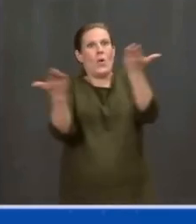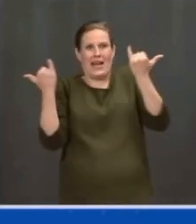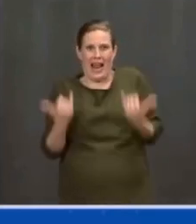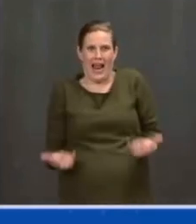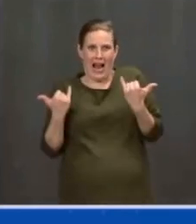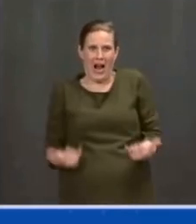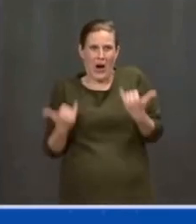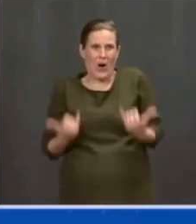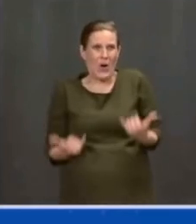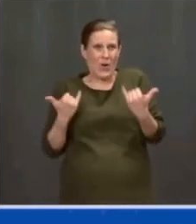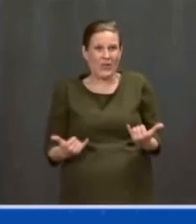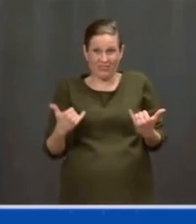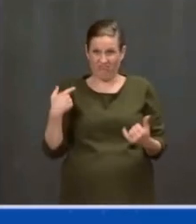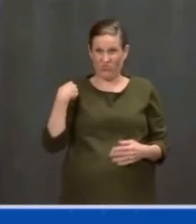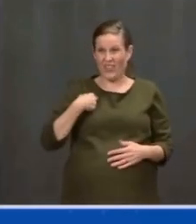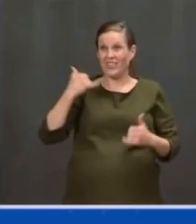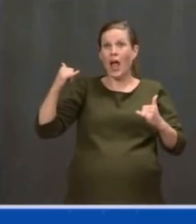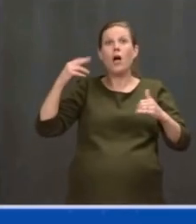heightens our vulnerability